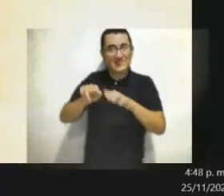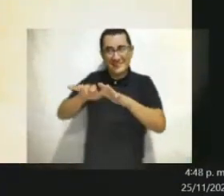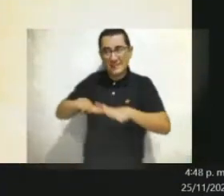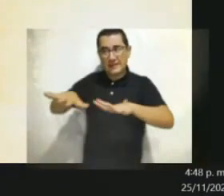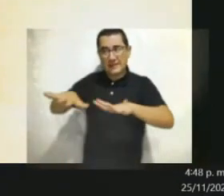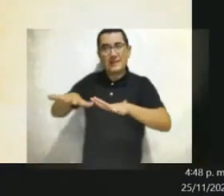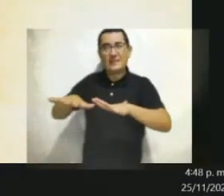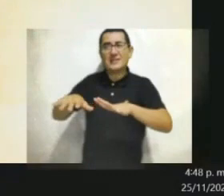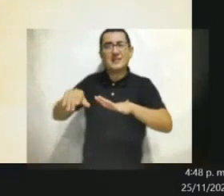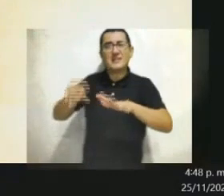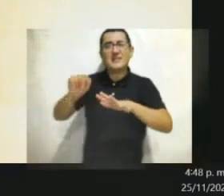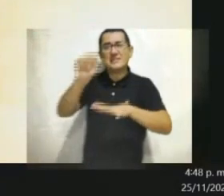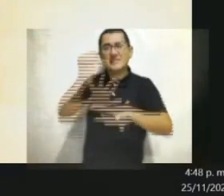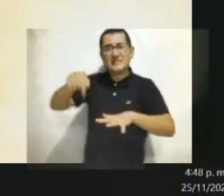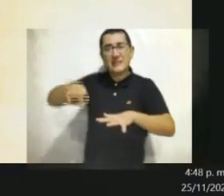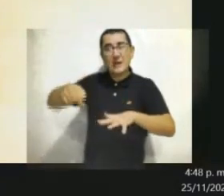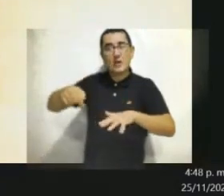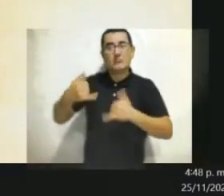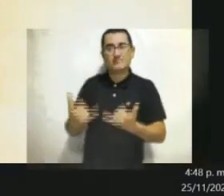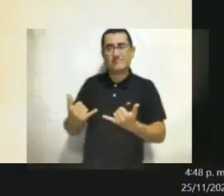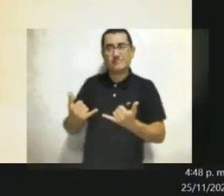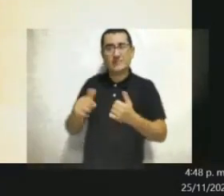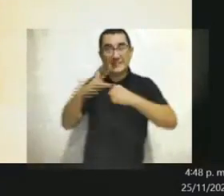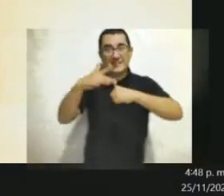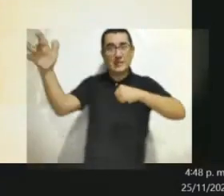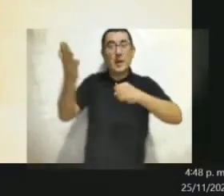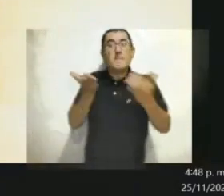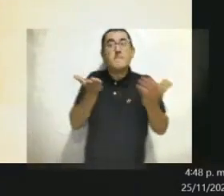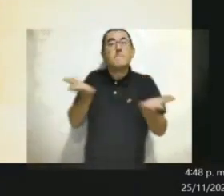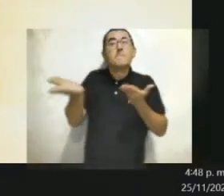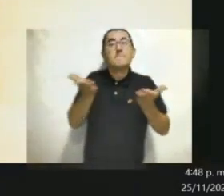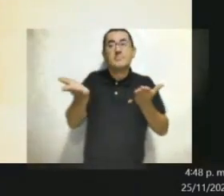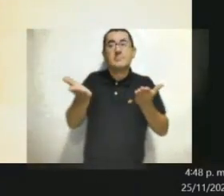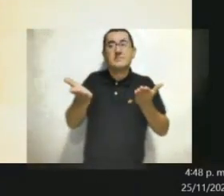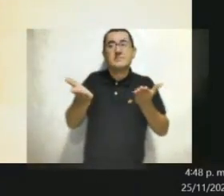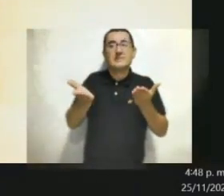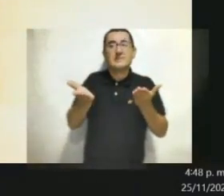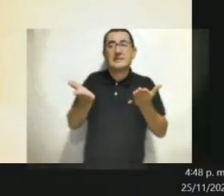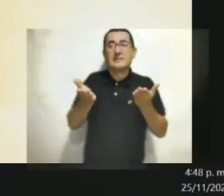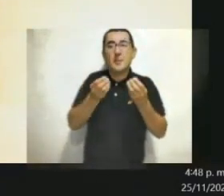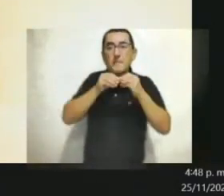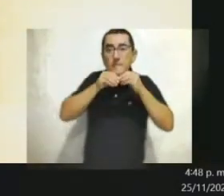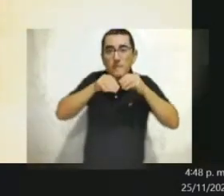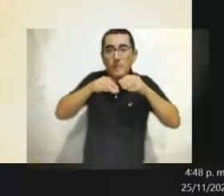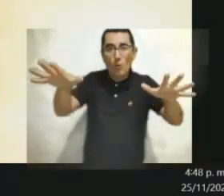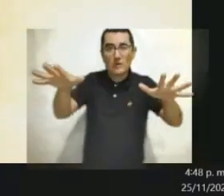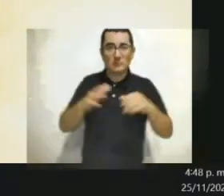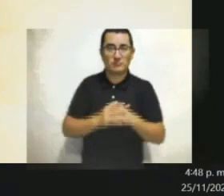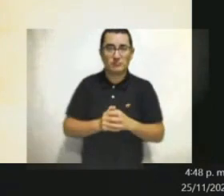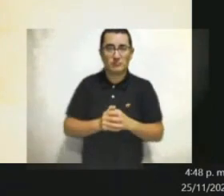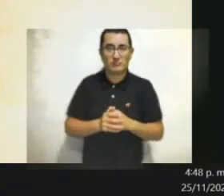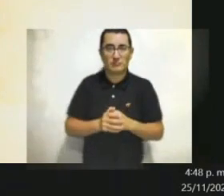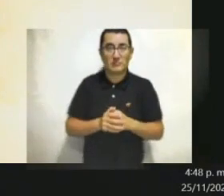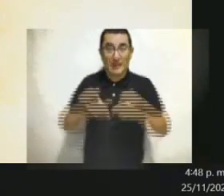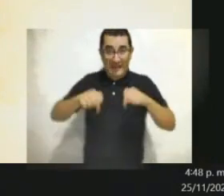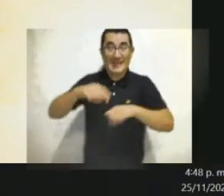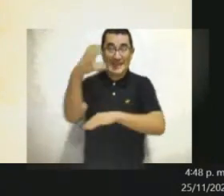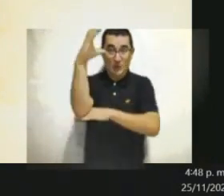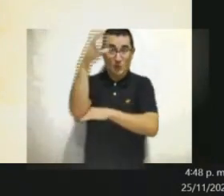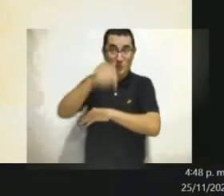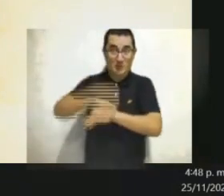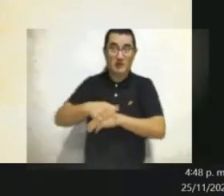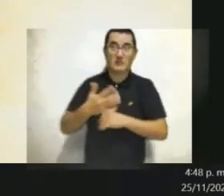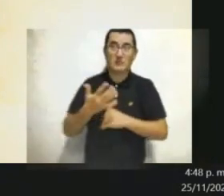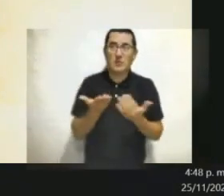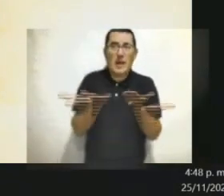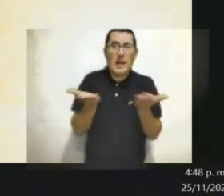come from, of the importance of the spectrum for what I have to do for the providing public utilities here. Just as an example, the service